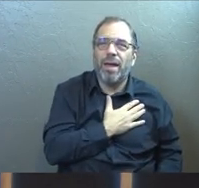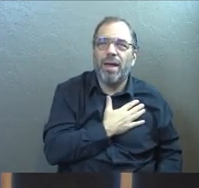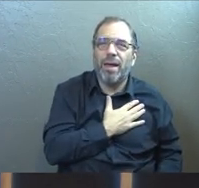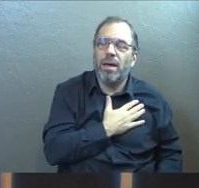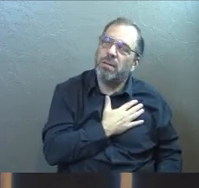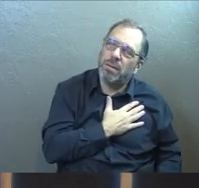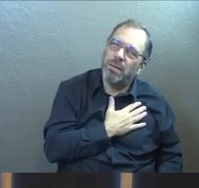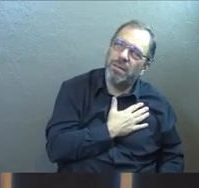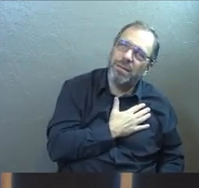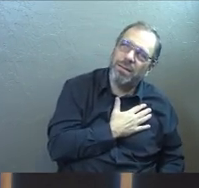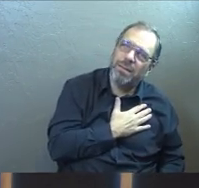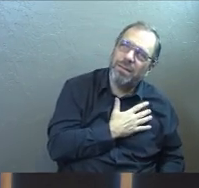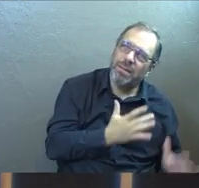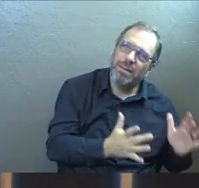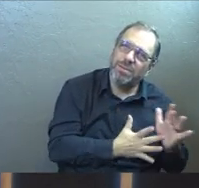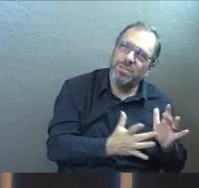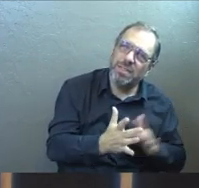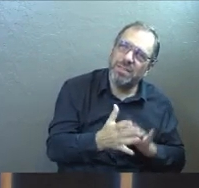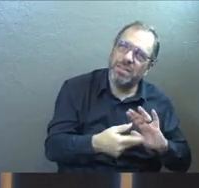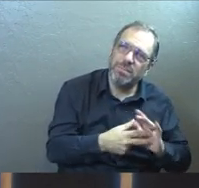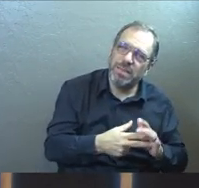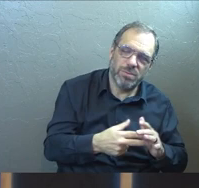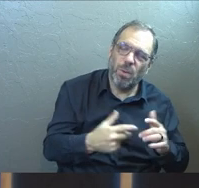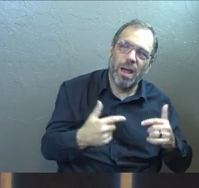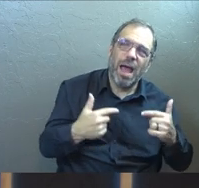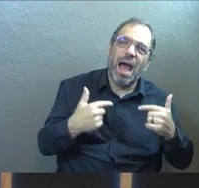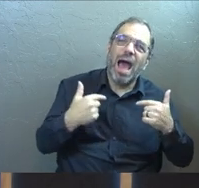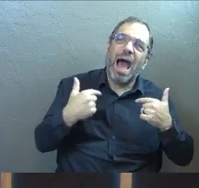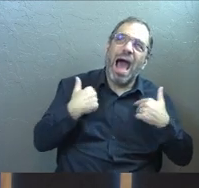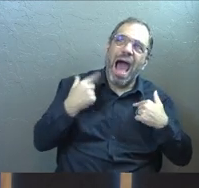Jesus is saying, I'm the treasure.